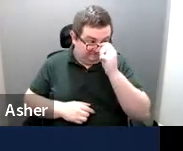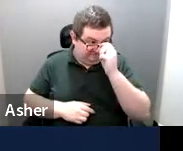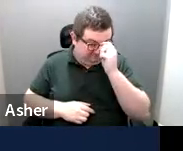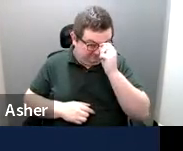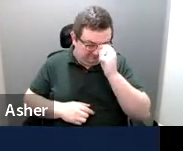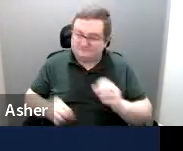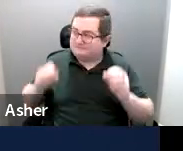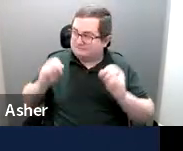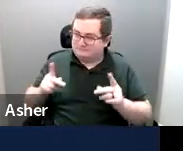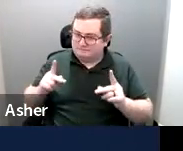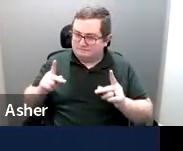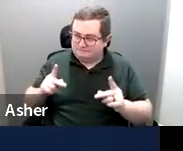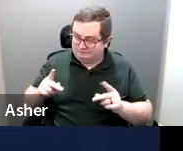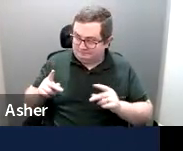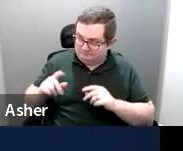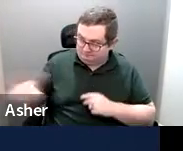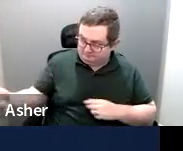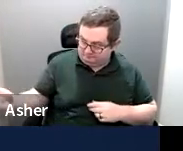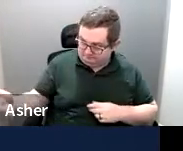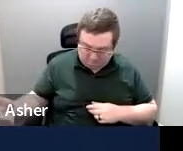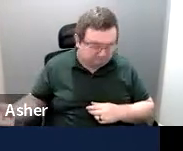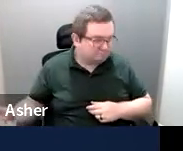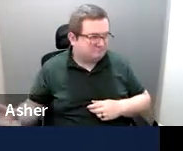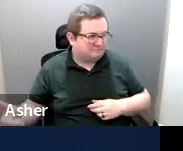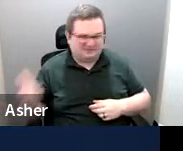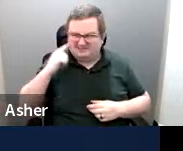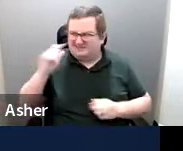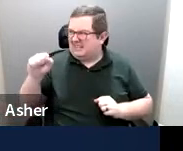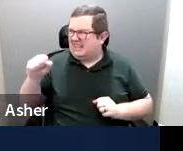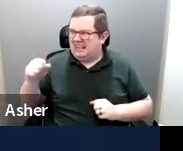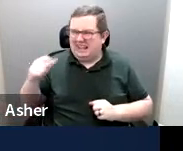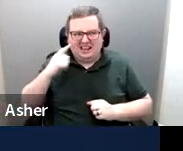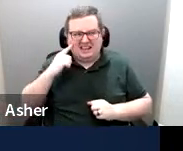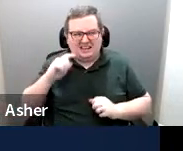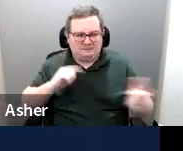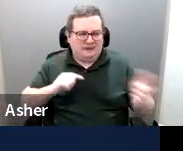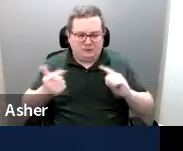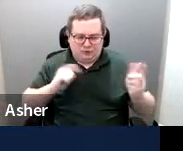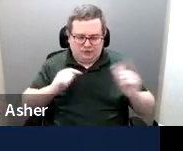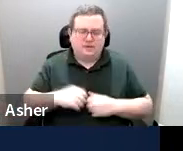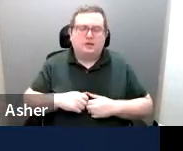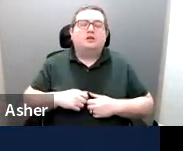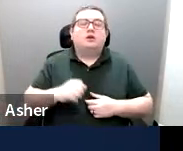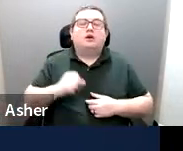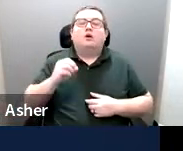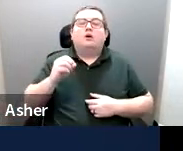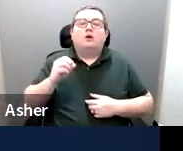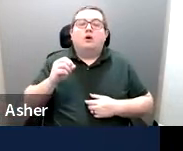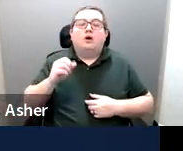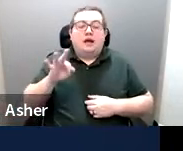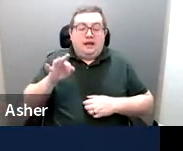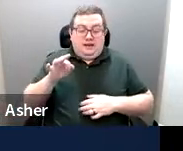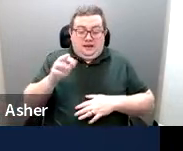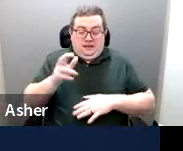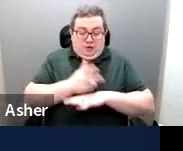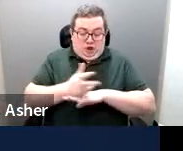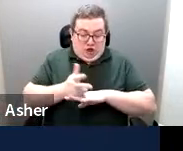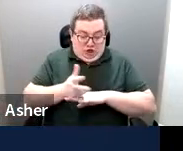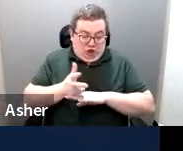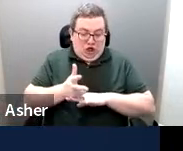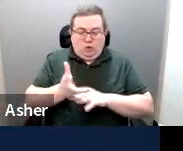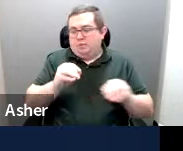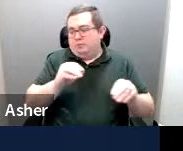Okay. Do you want to answer the next one? Yep. I think we'll just go back and forth. Uh, so when relocating parking spaces to a more